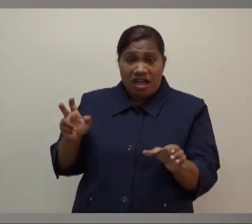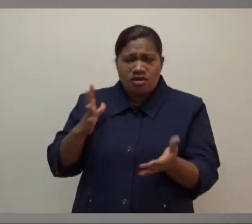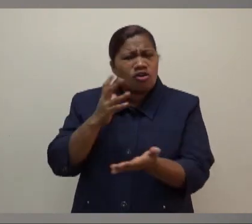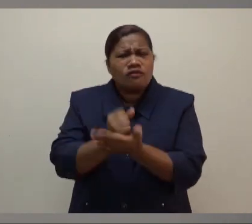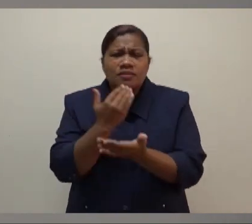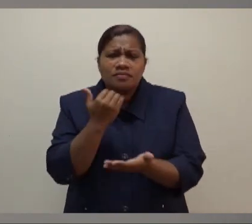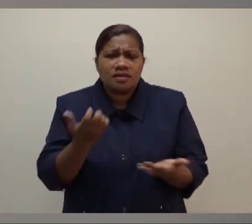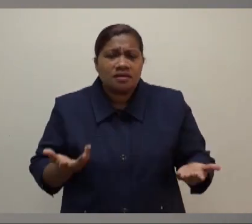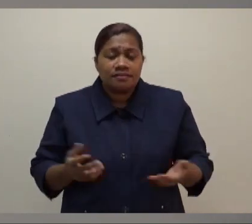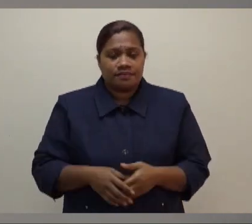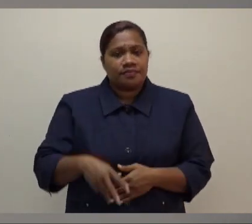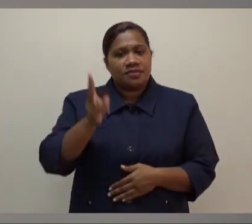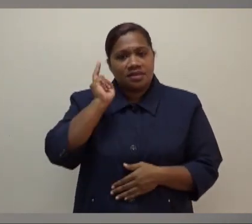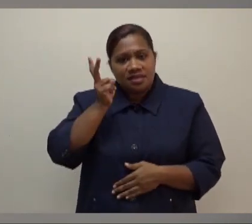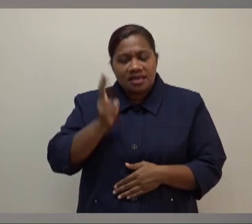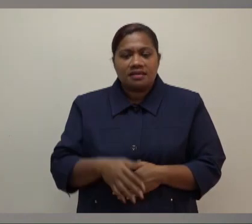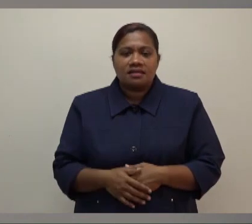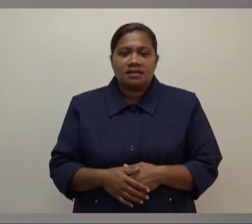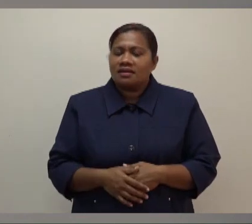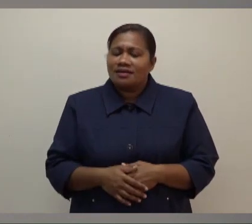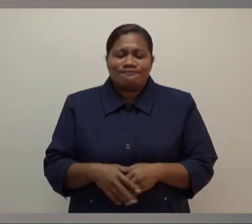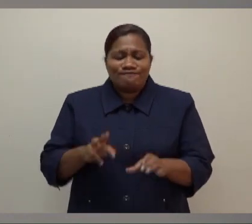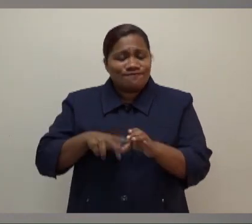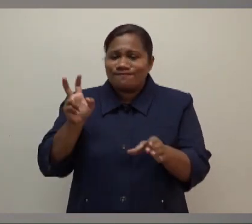Again, you see the point of them. No, he has not resigned.